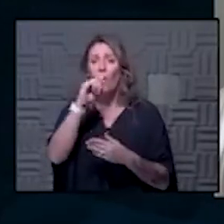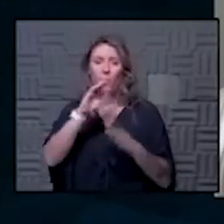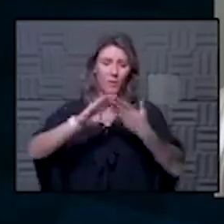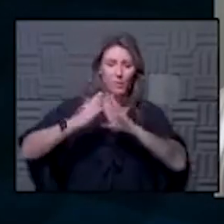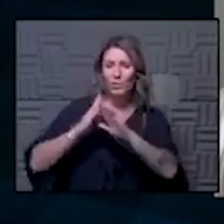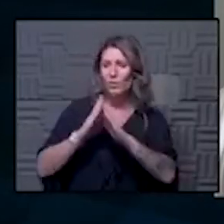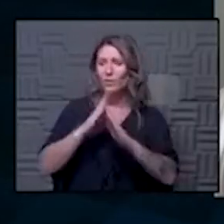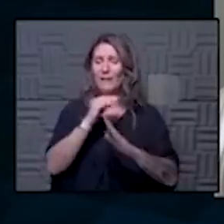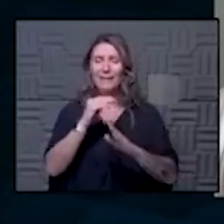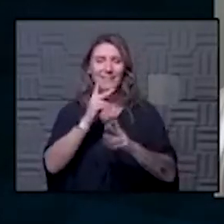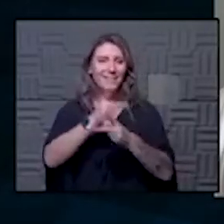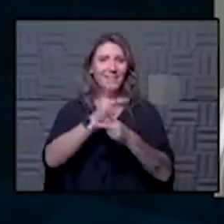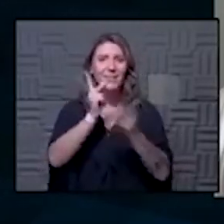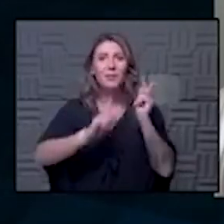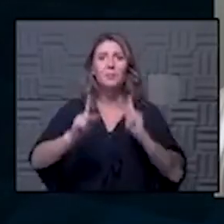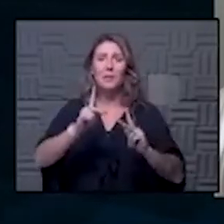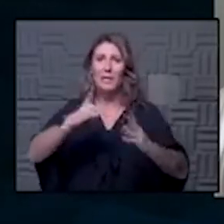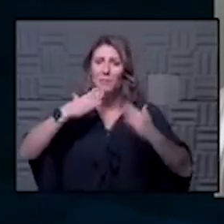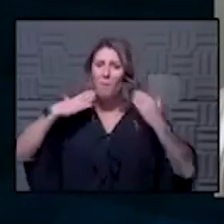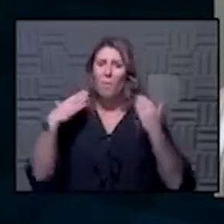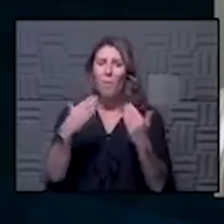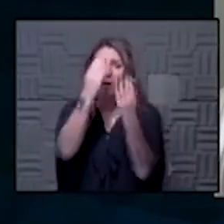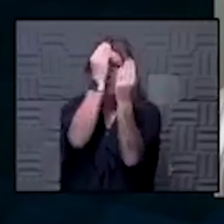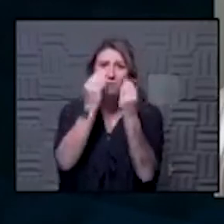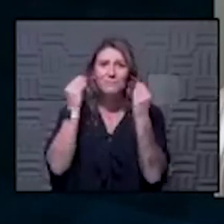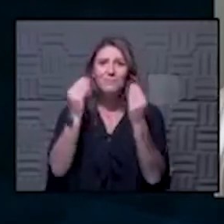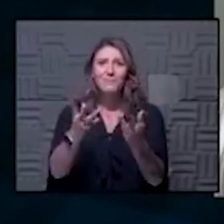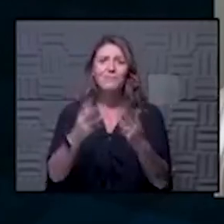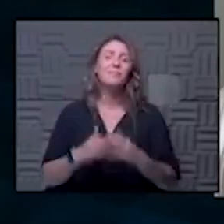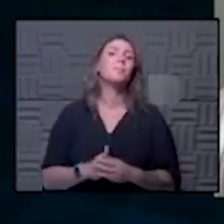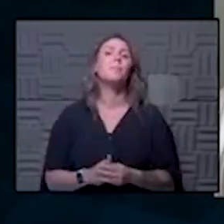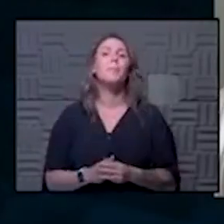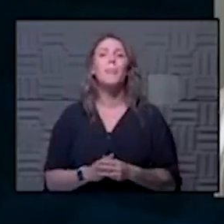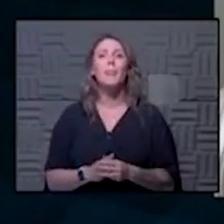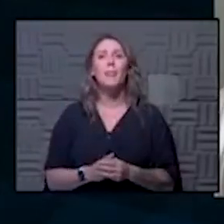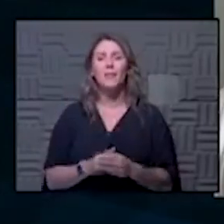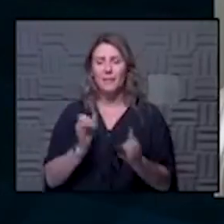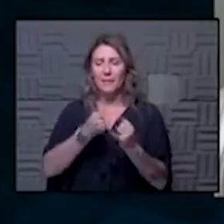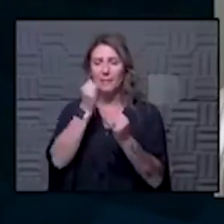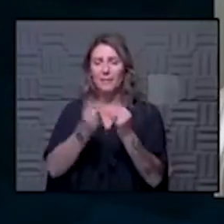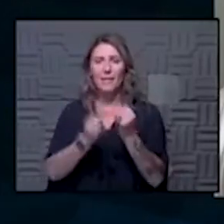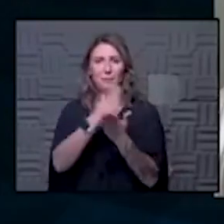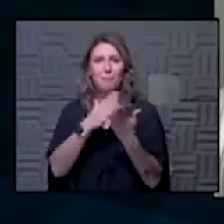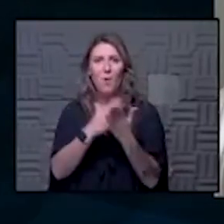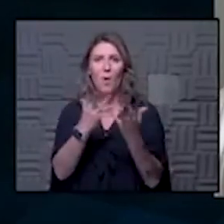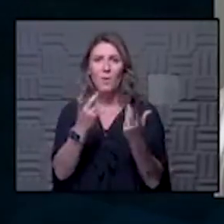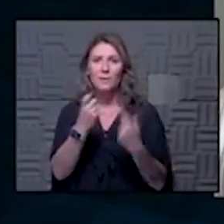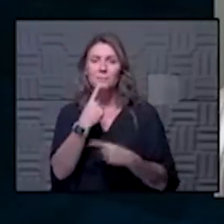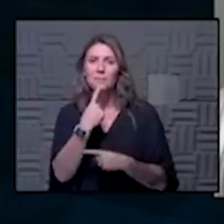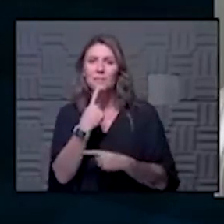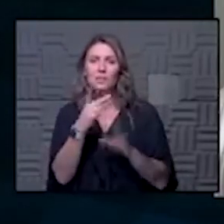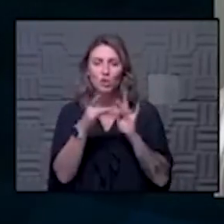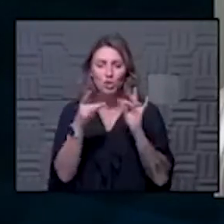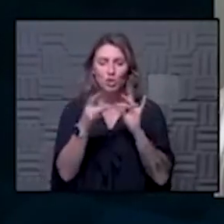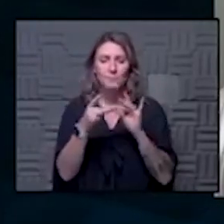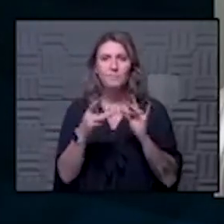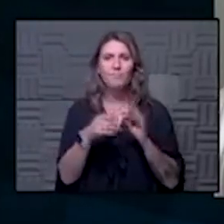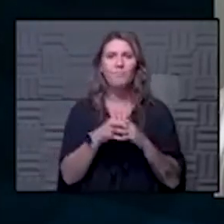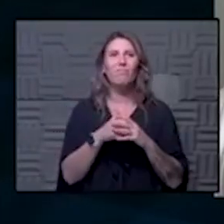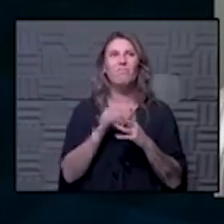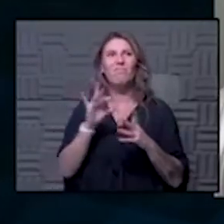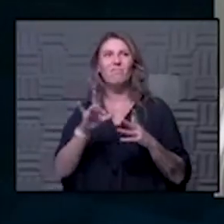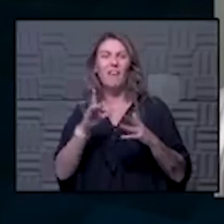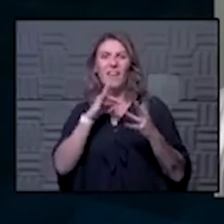keeping people so so well well informed and one of the last pieces i would say and it relates to that sense of